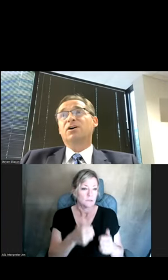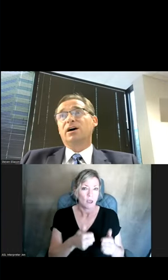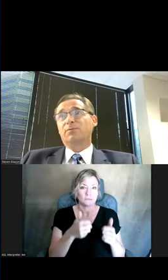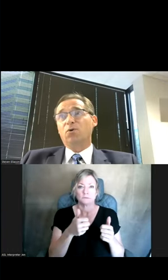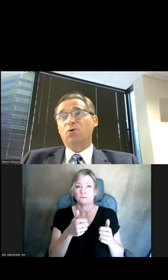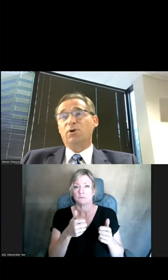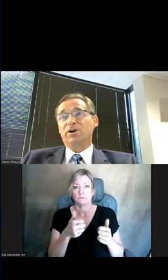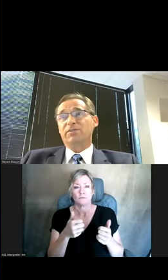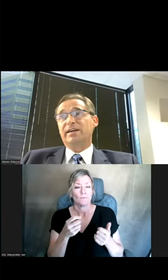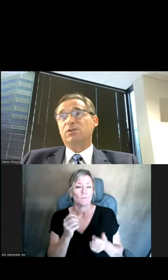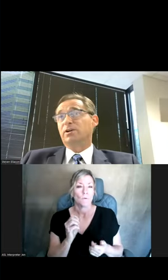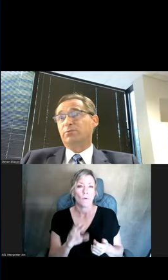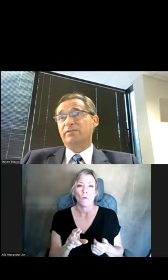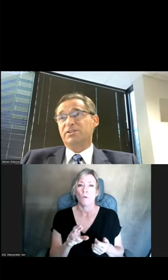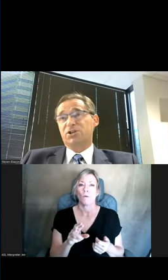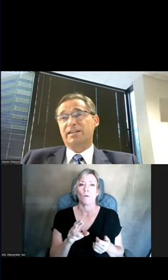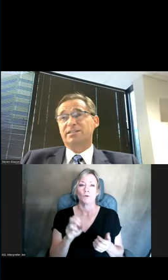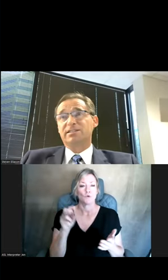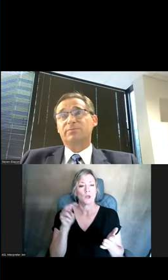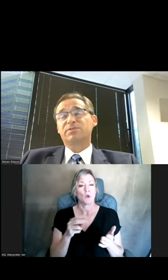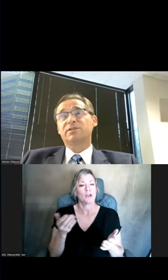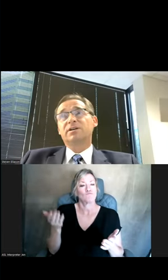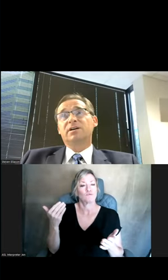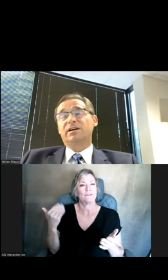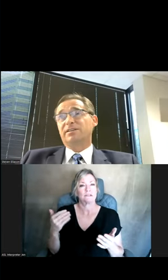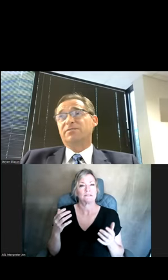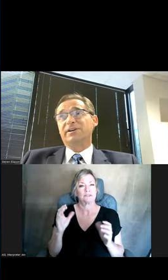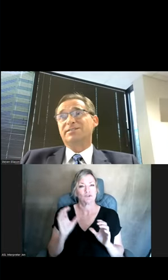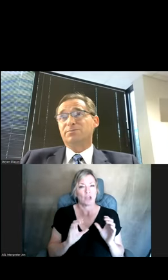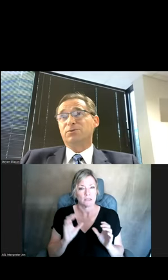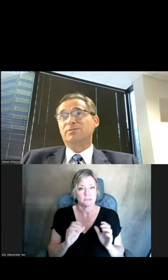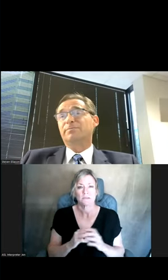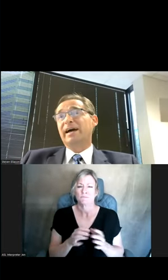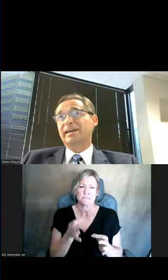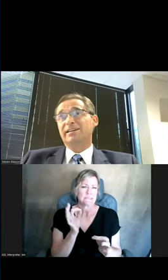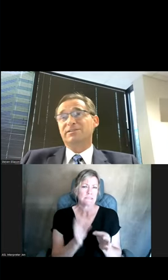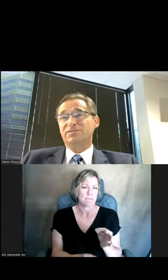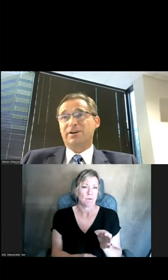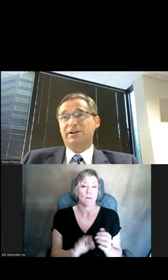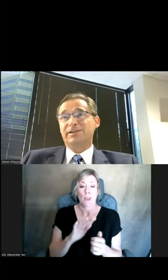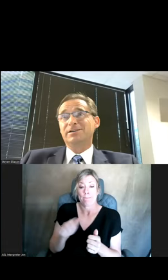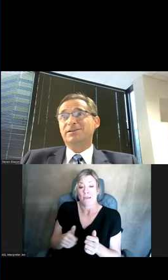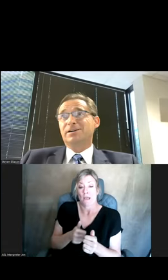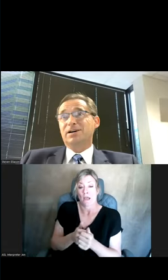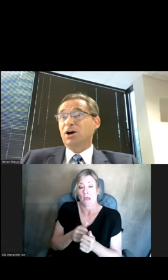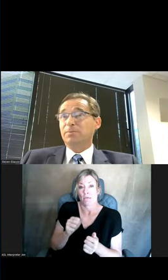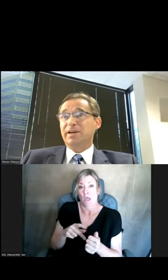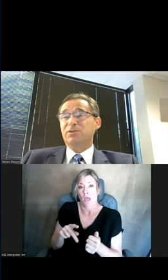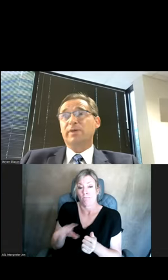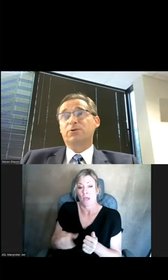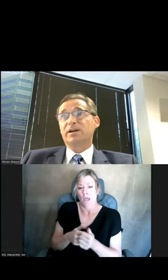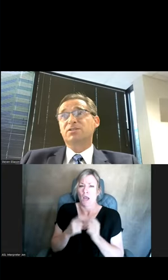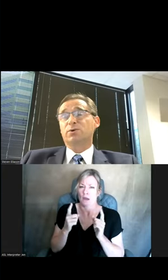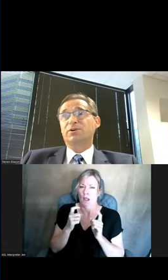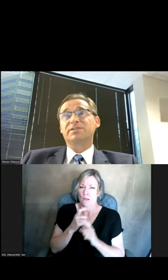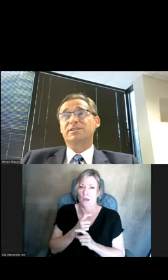or they can look at previous chats and tips. It's very simple. The back end is very complicated,